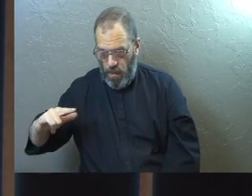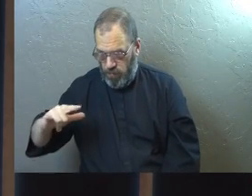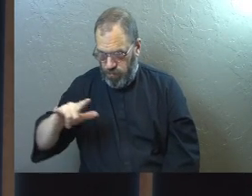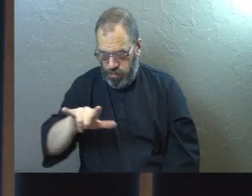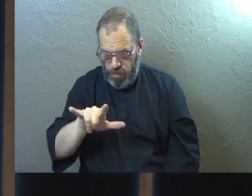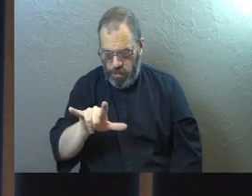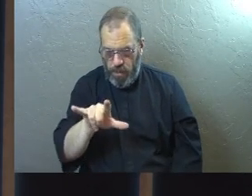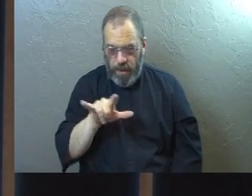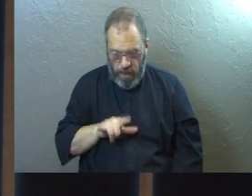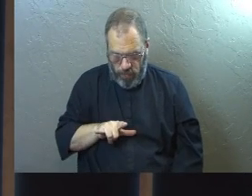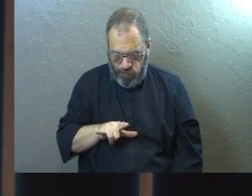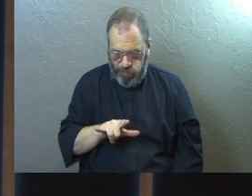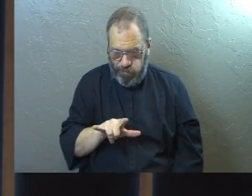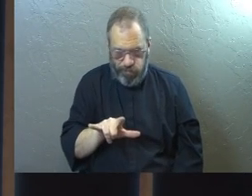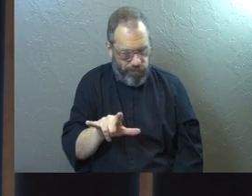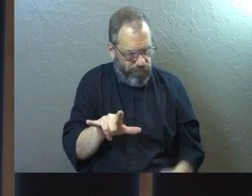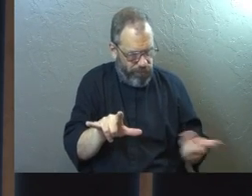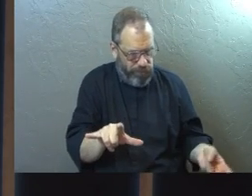I want you in my life.